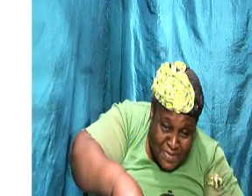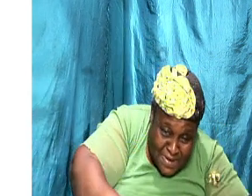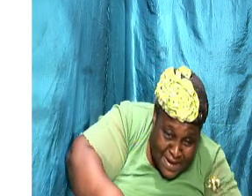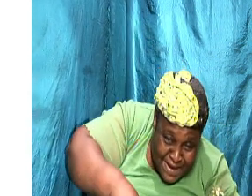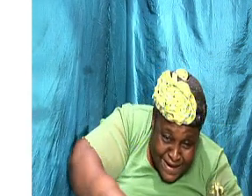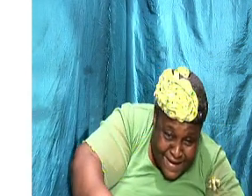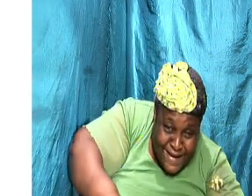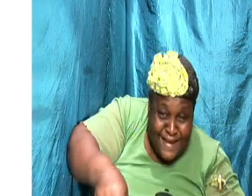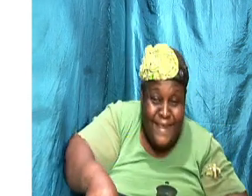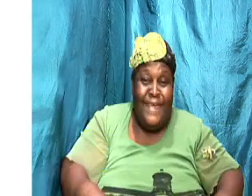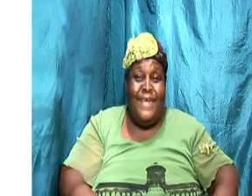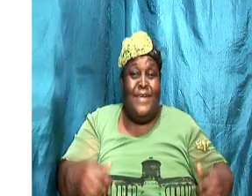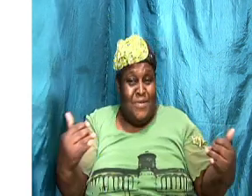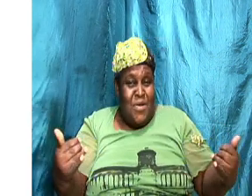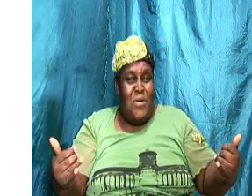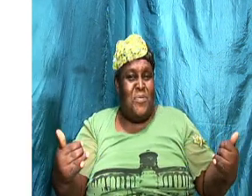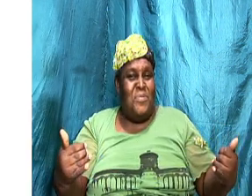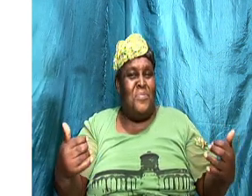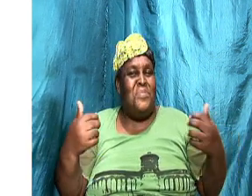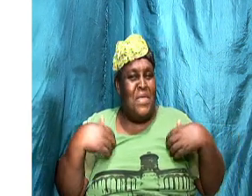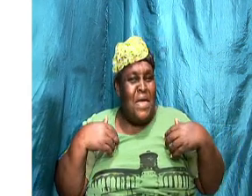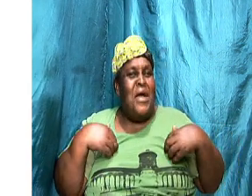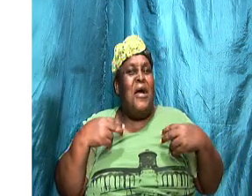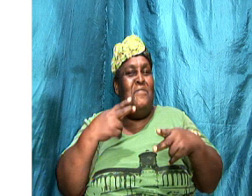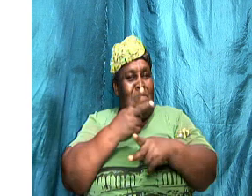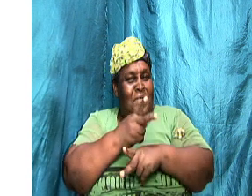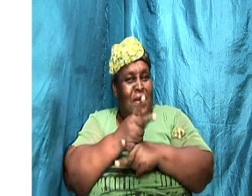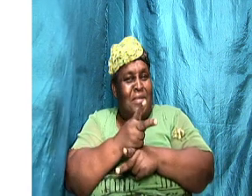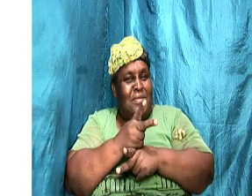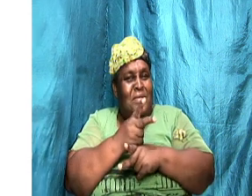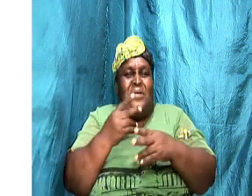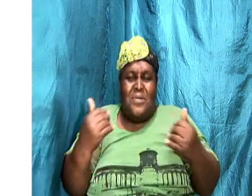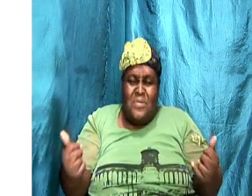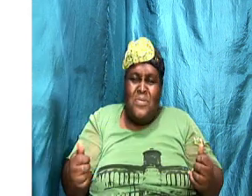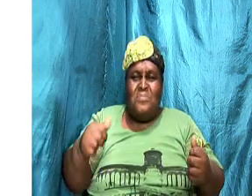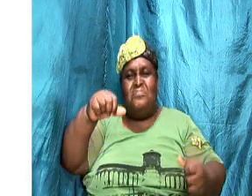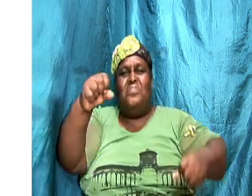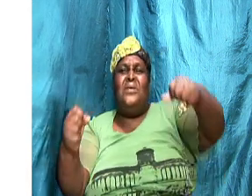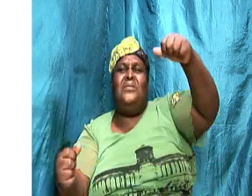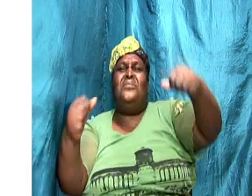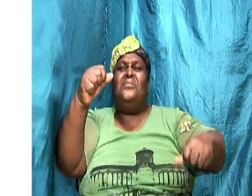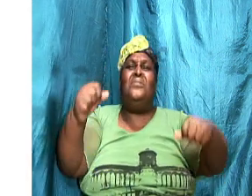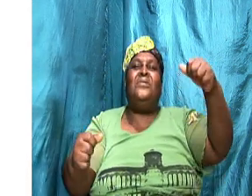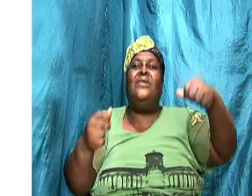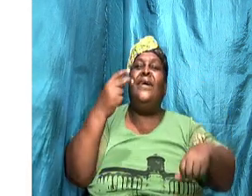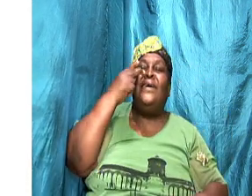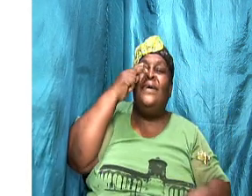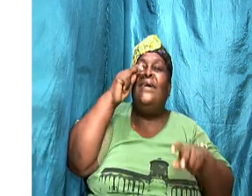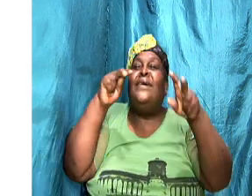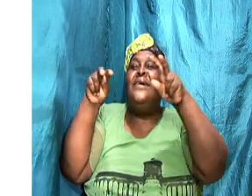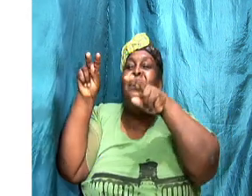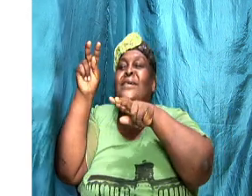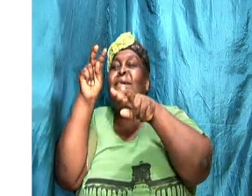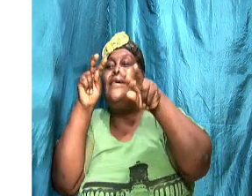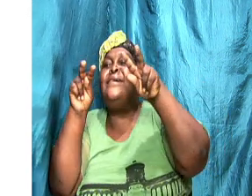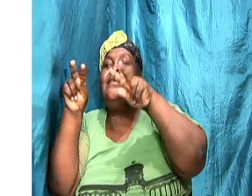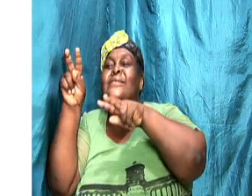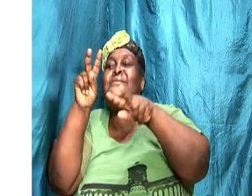now we have vehicles so what we do now drive go sightseeing still we don't have the money but at least